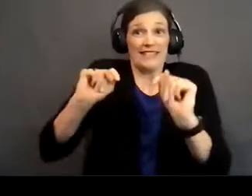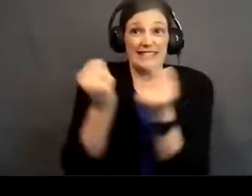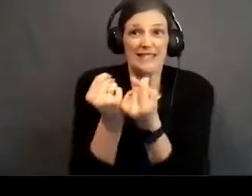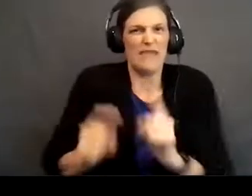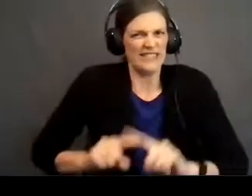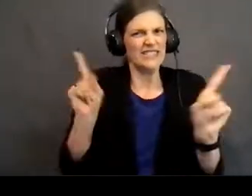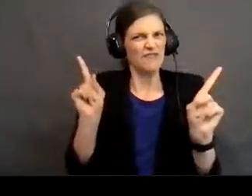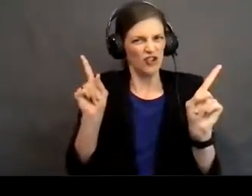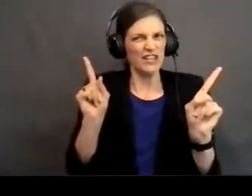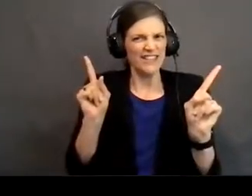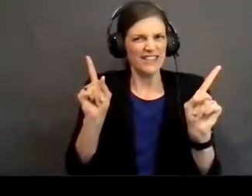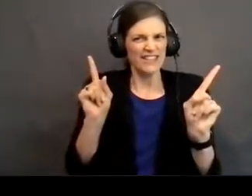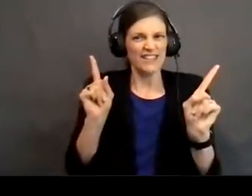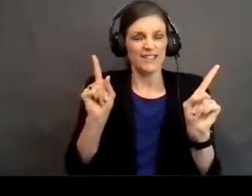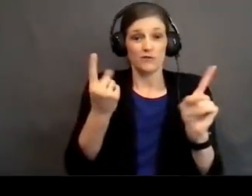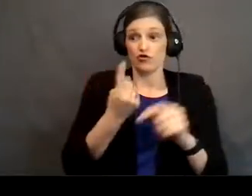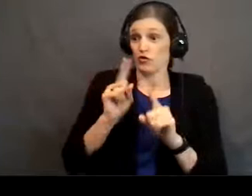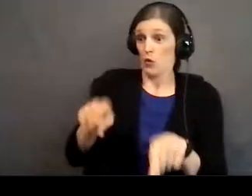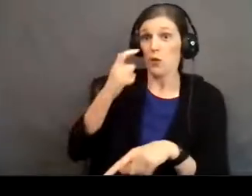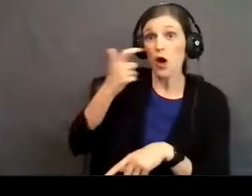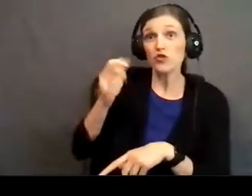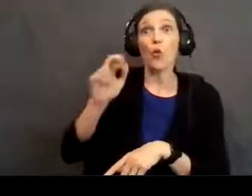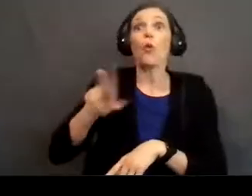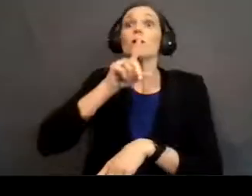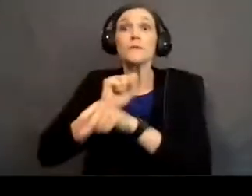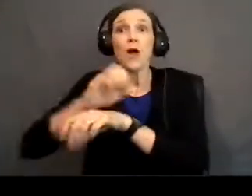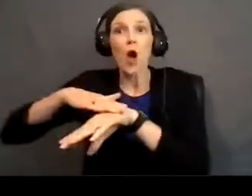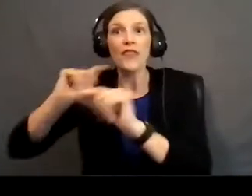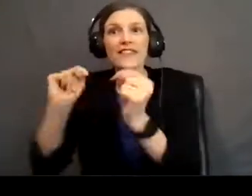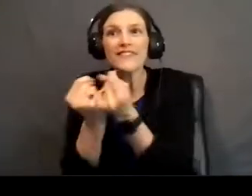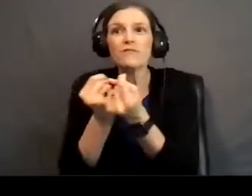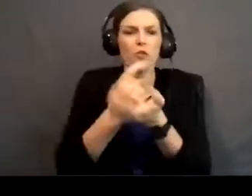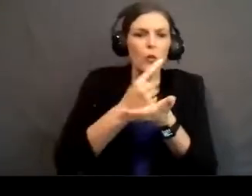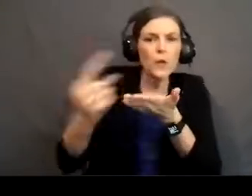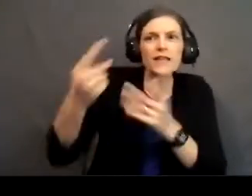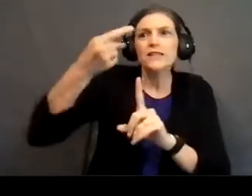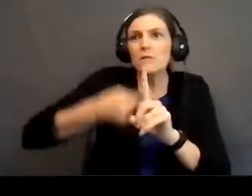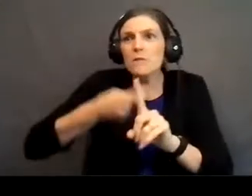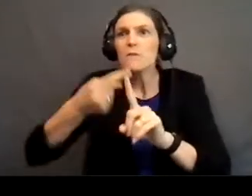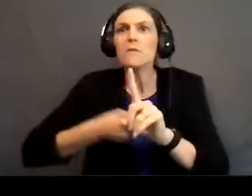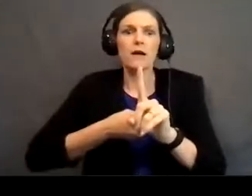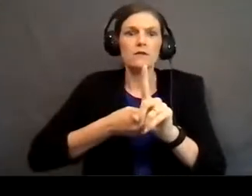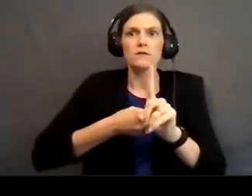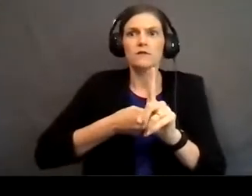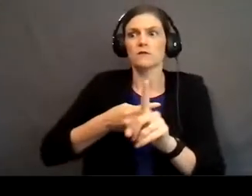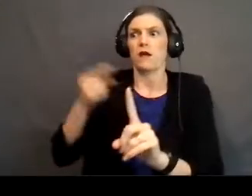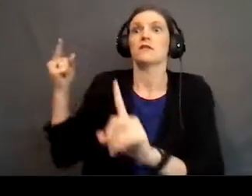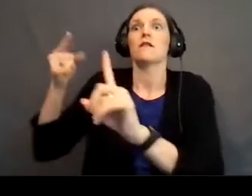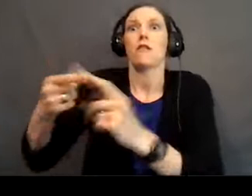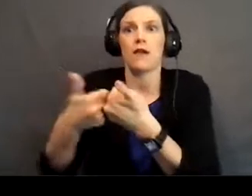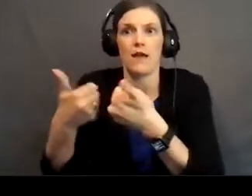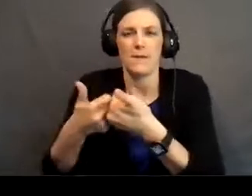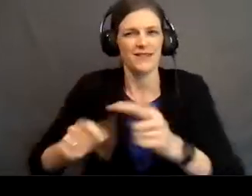right? Your preparation would be totally, for weeks and months leading up to that game, you'd be preparing. So,